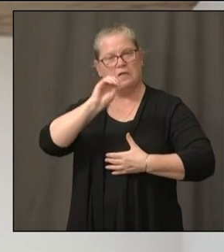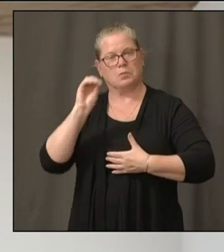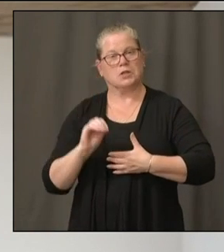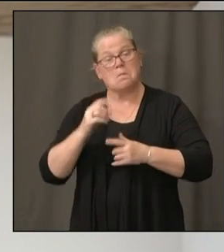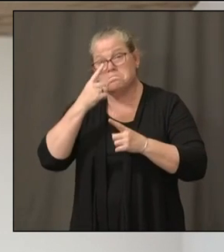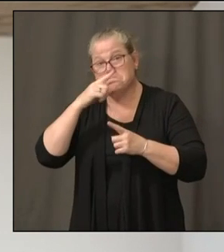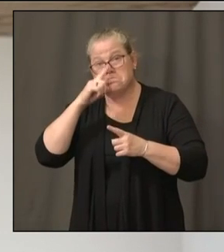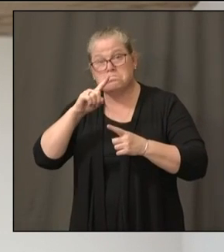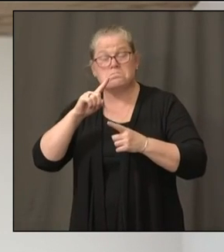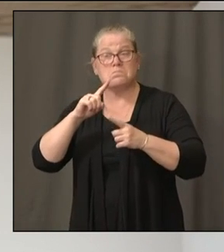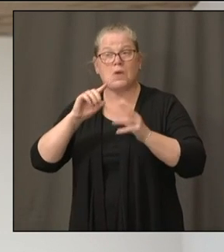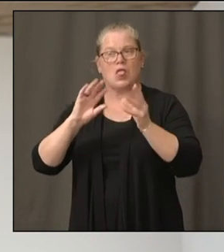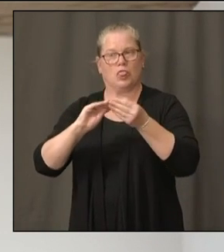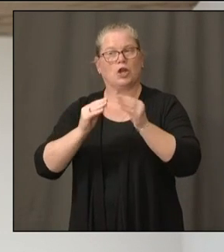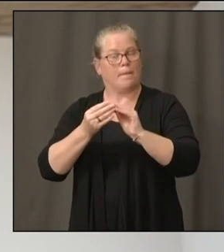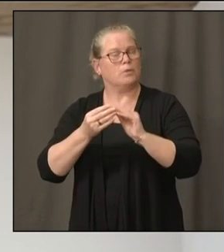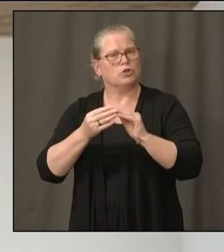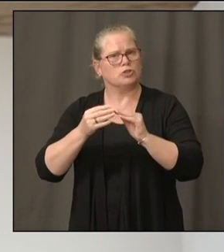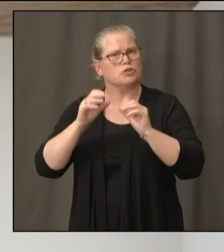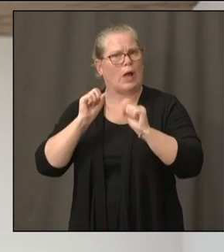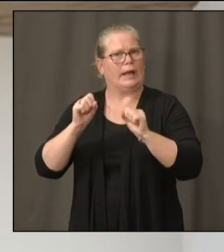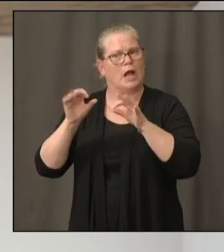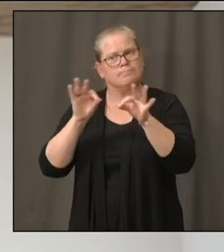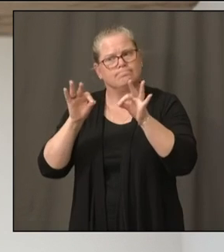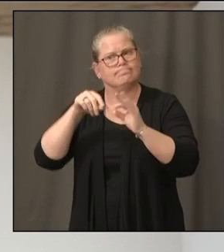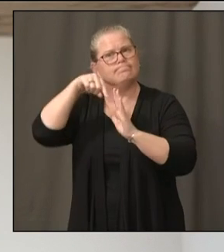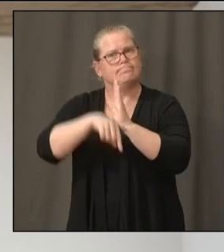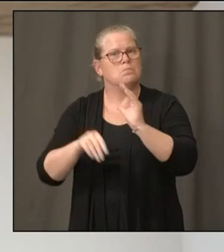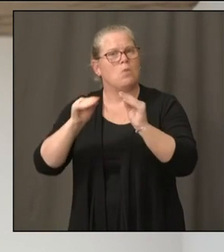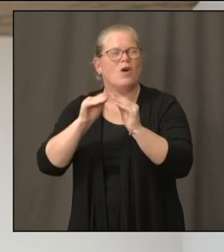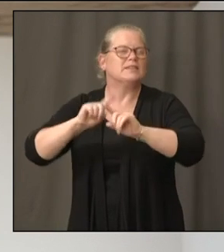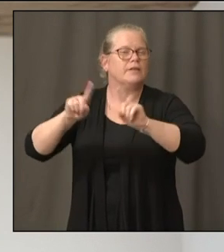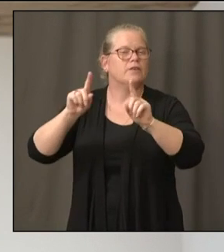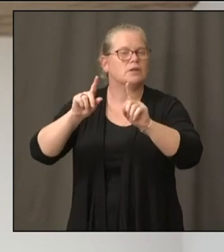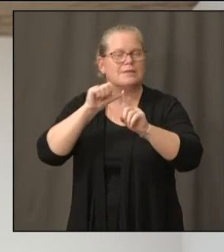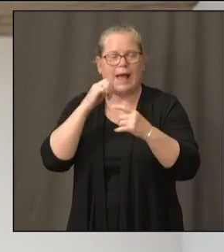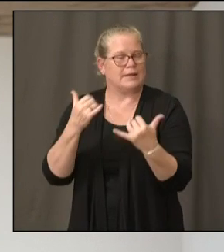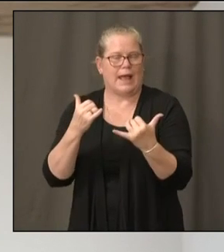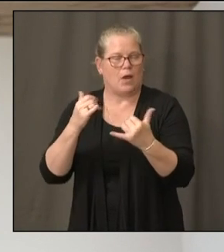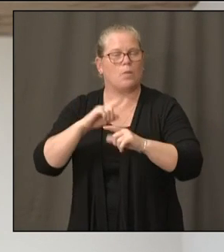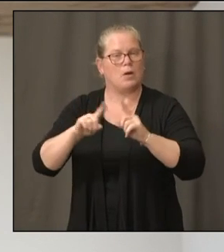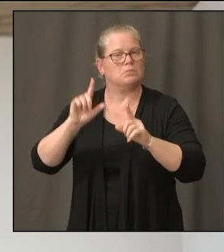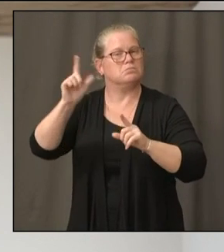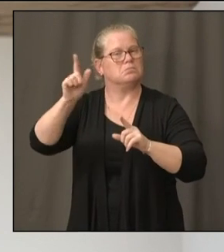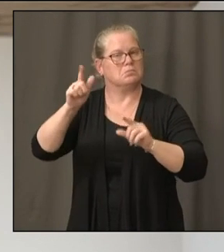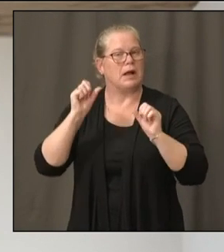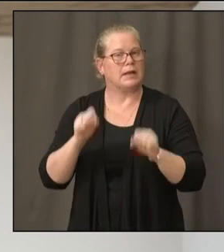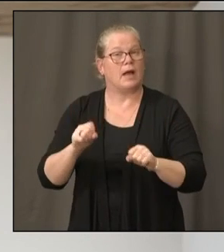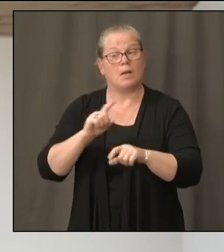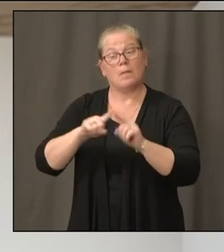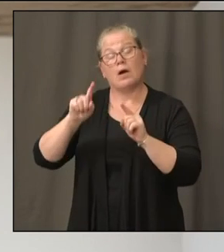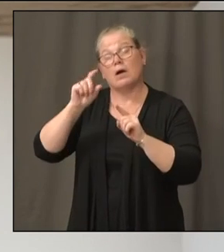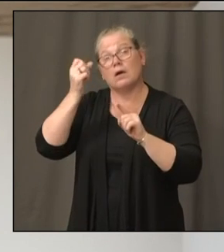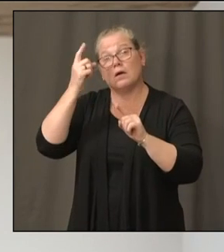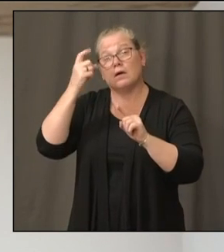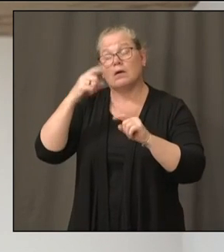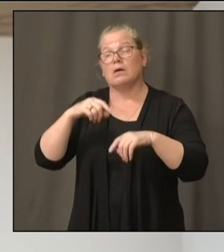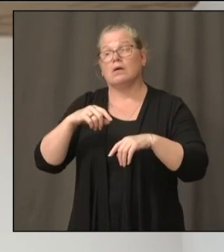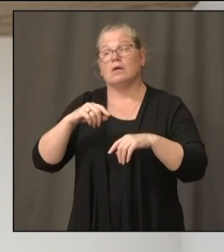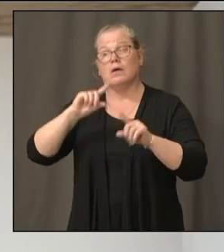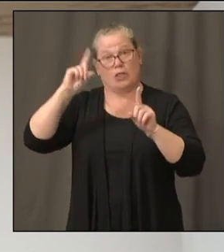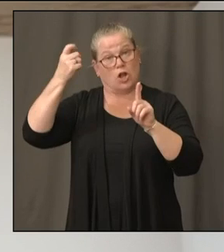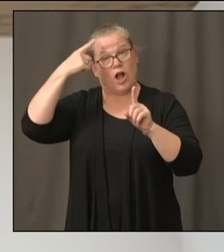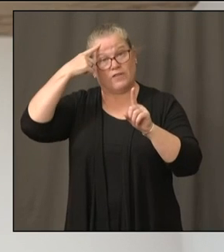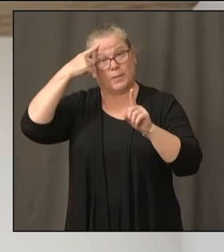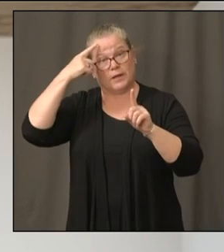But if you recall, 10 is the number that's currently being used by the federal government for